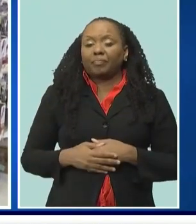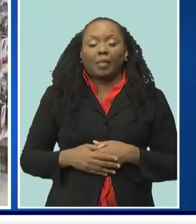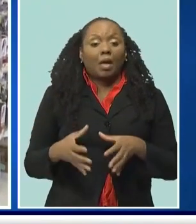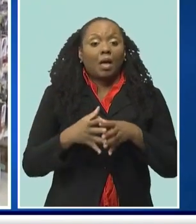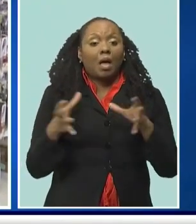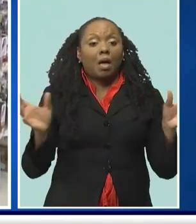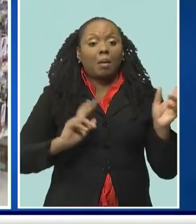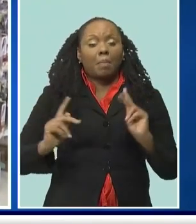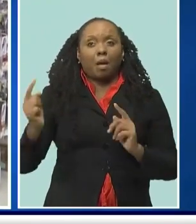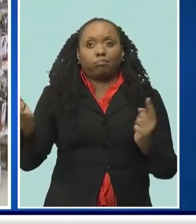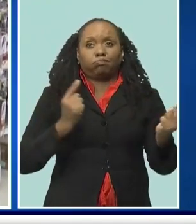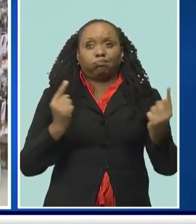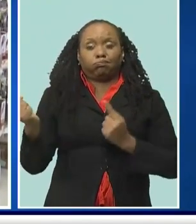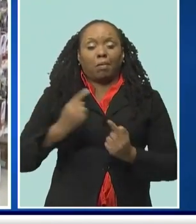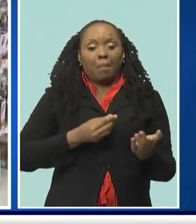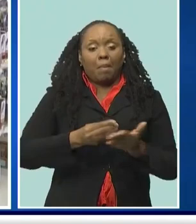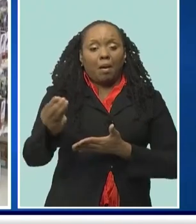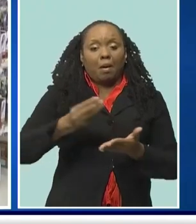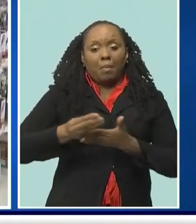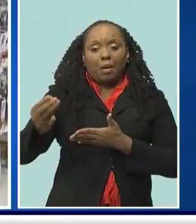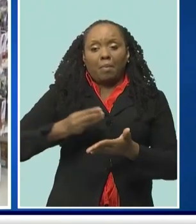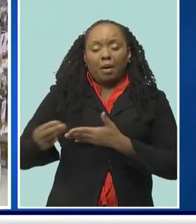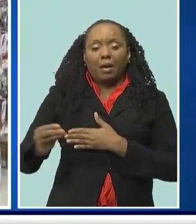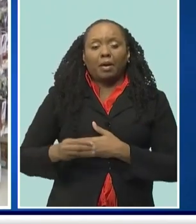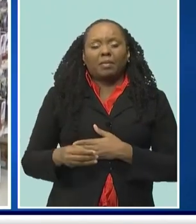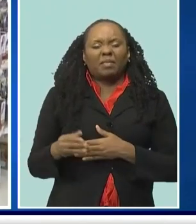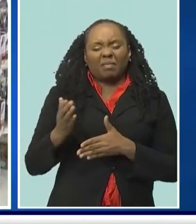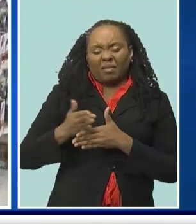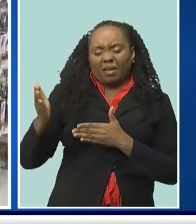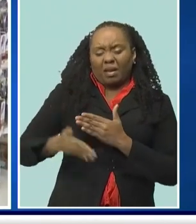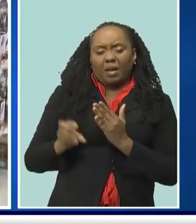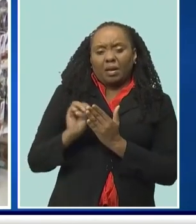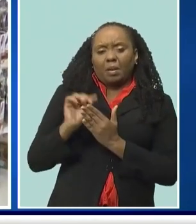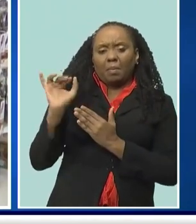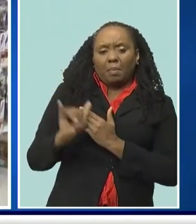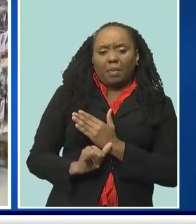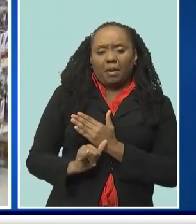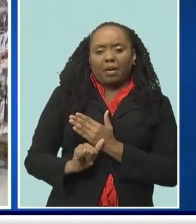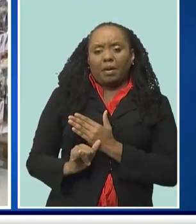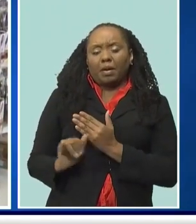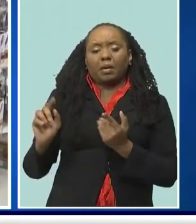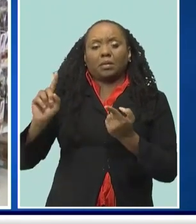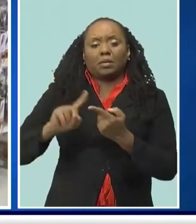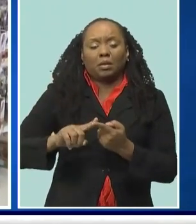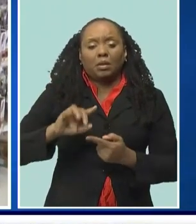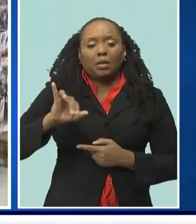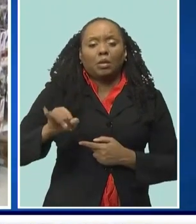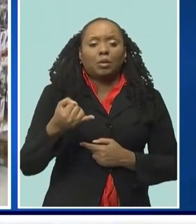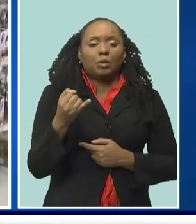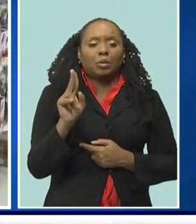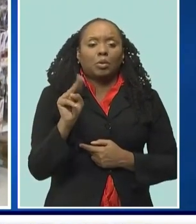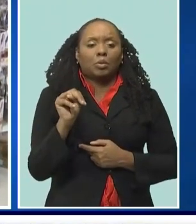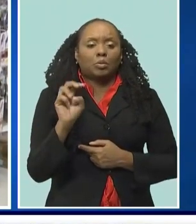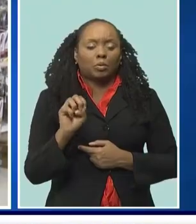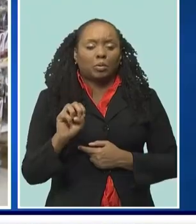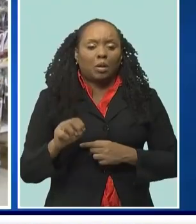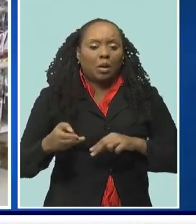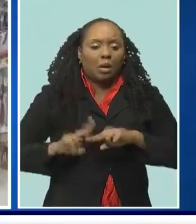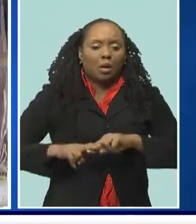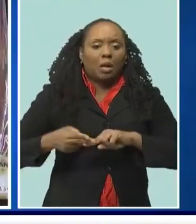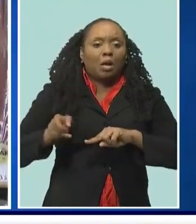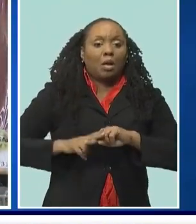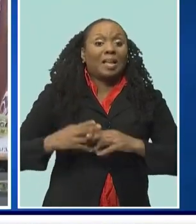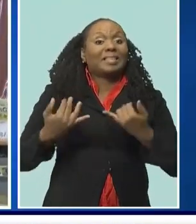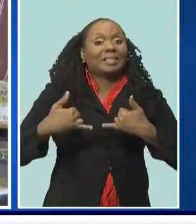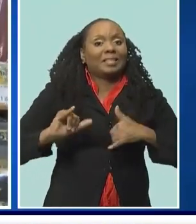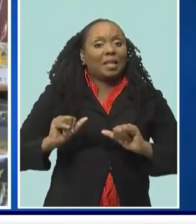sales somewhat since June. I think from the end of May into June that we started to see rising sales because there are lots